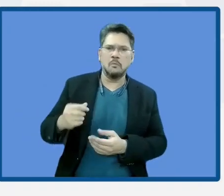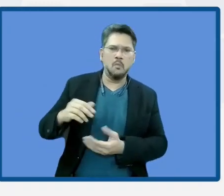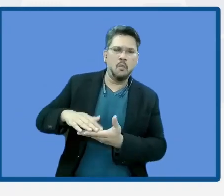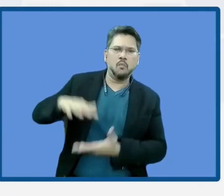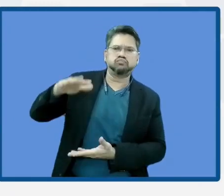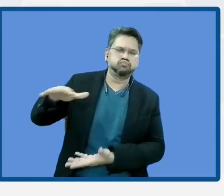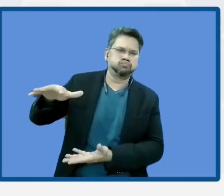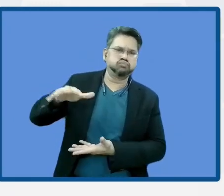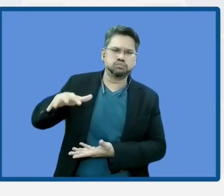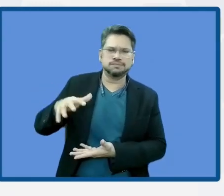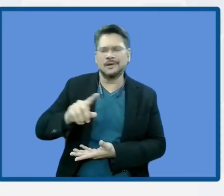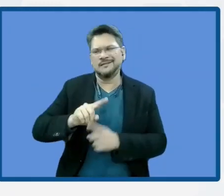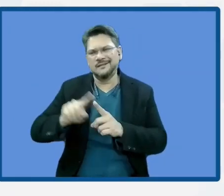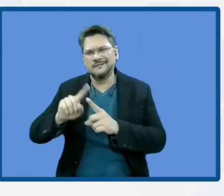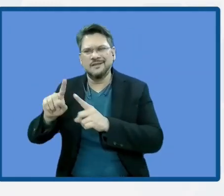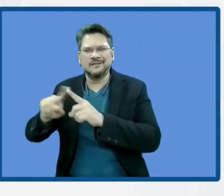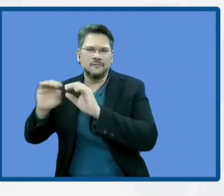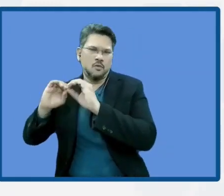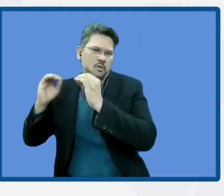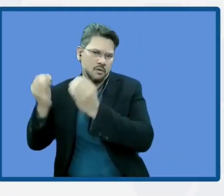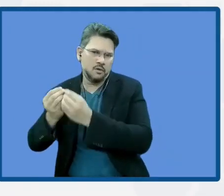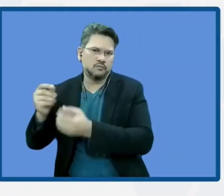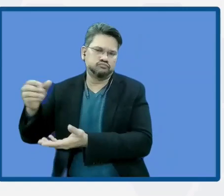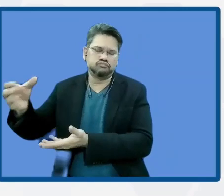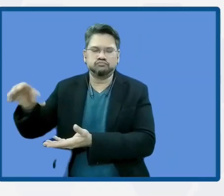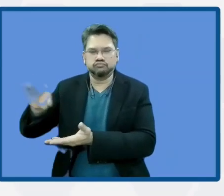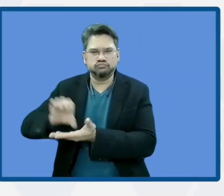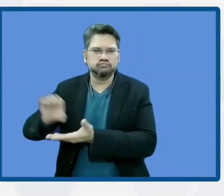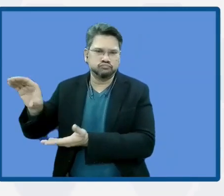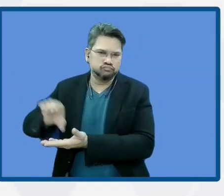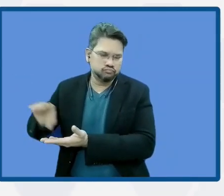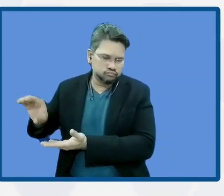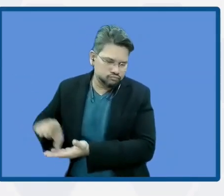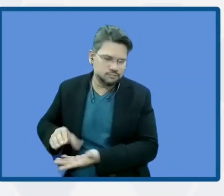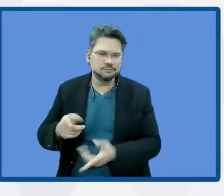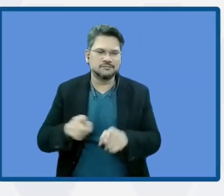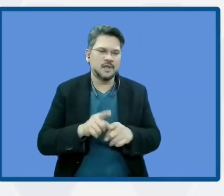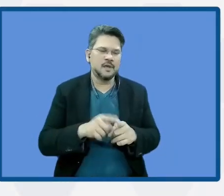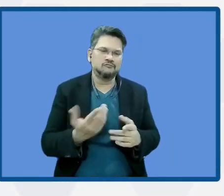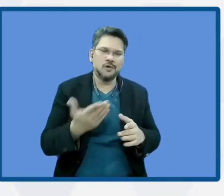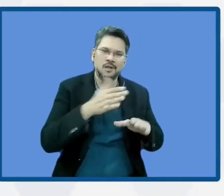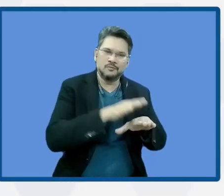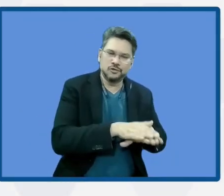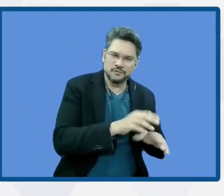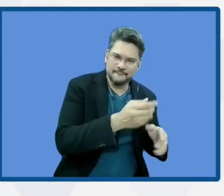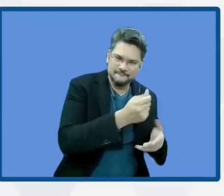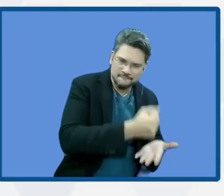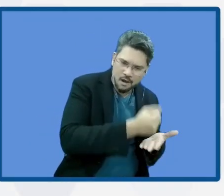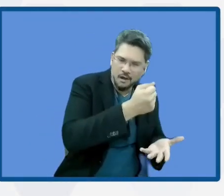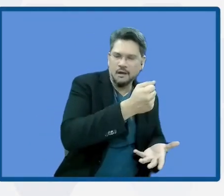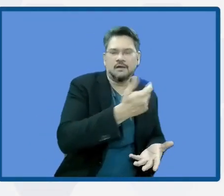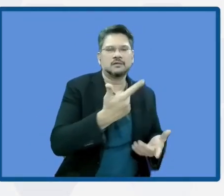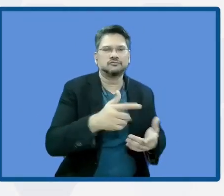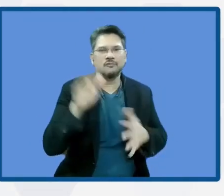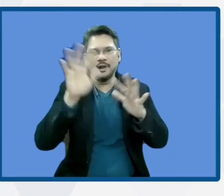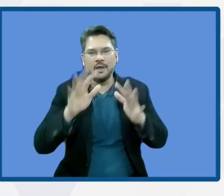organizations due to the adaptation fund, the climate fund, and many more. This is where